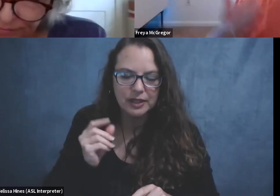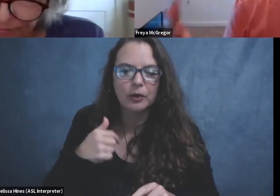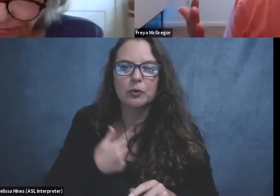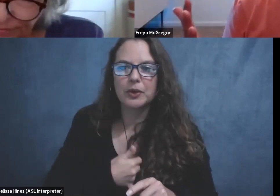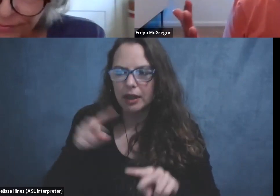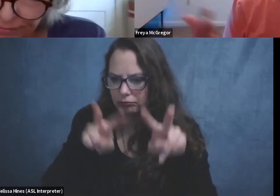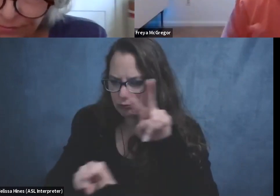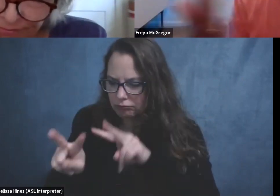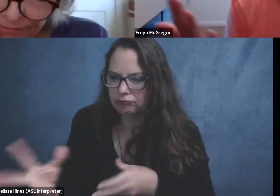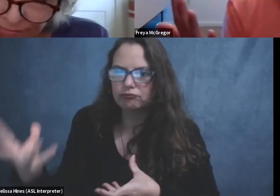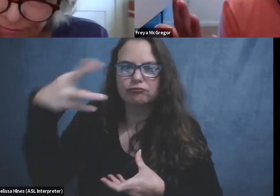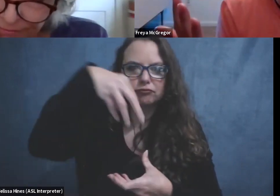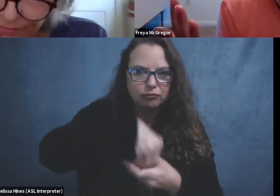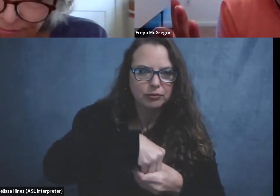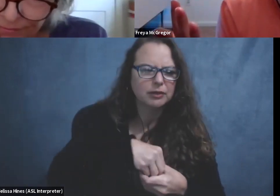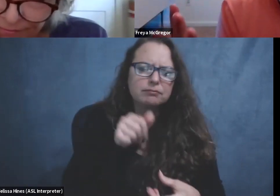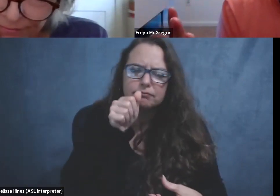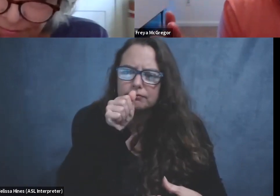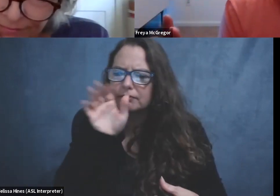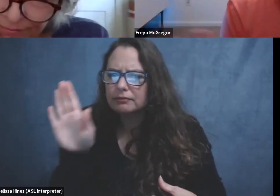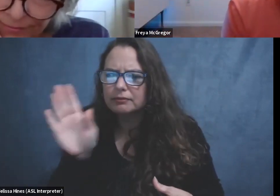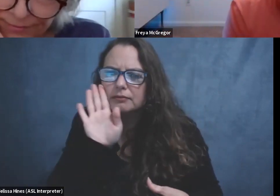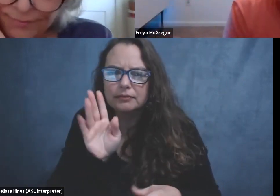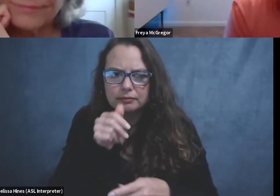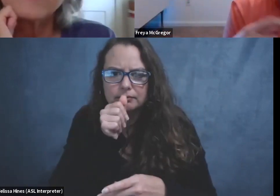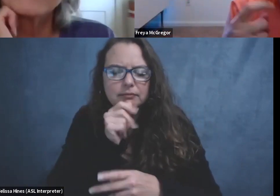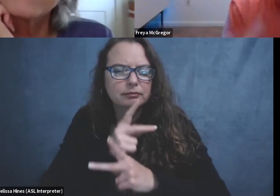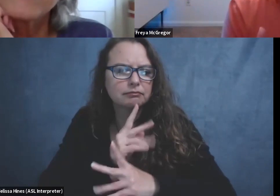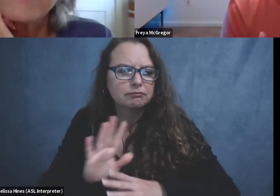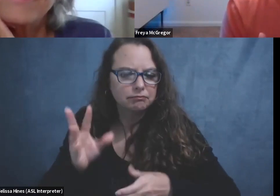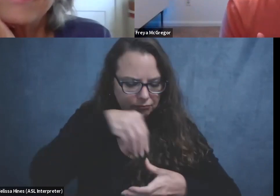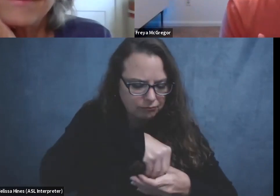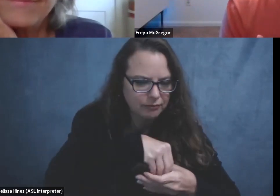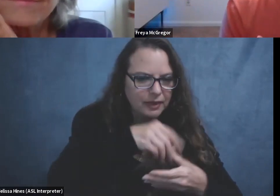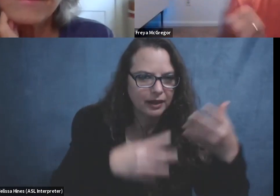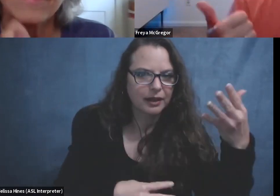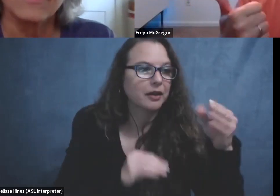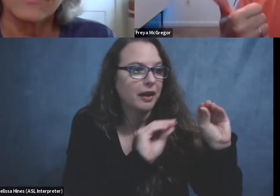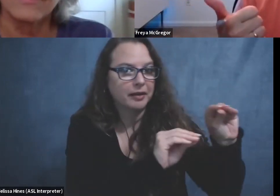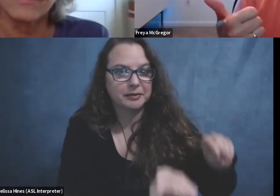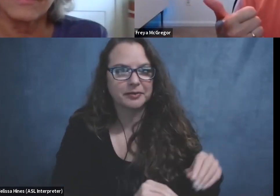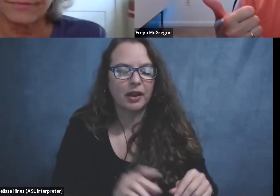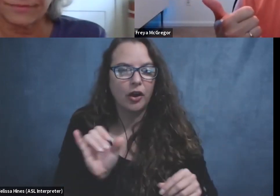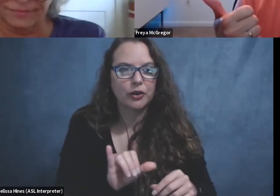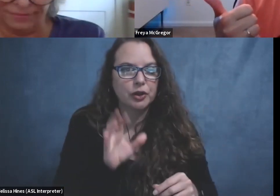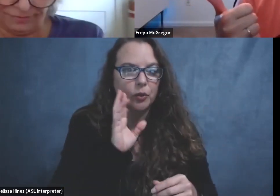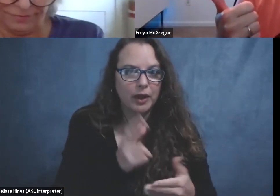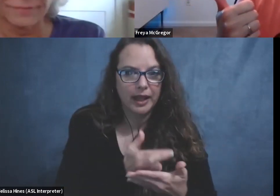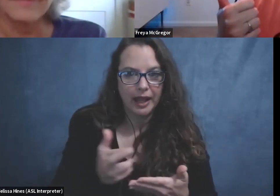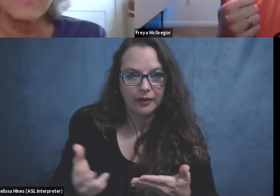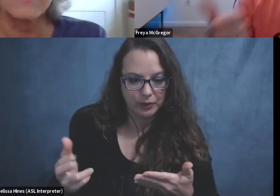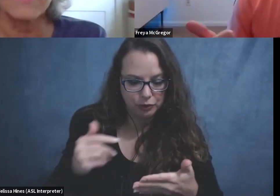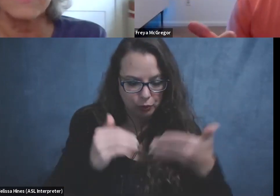into this resource that anyone can get hold of, of our website. Um, the other thing, this resource will have, it'll have tips and tricks for